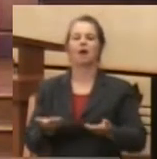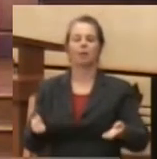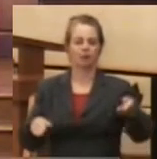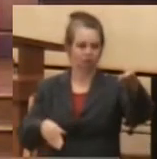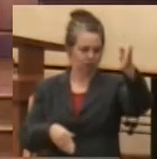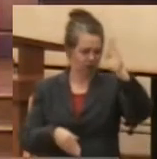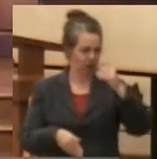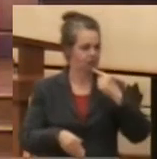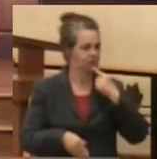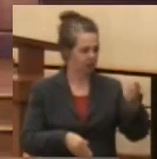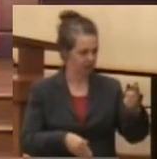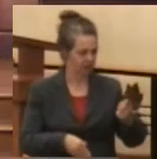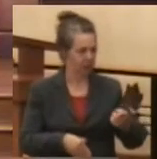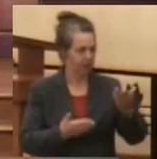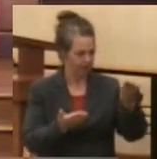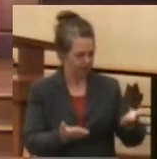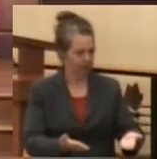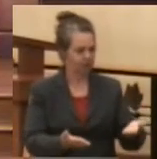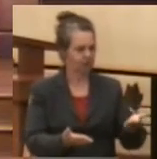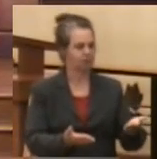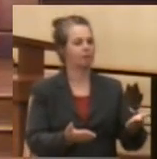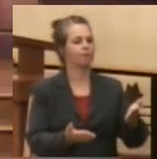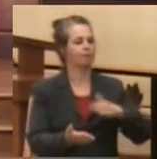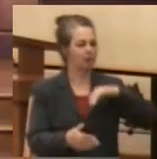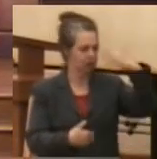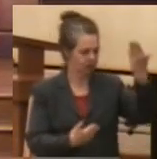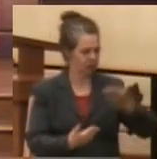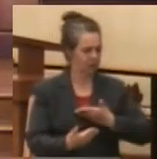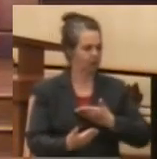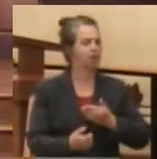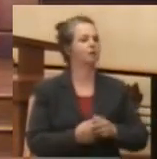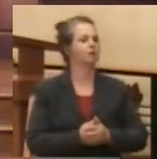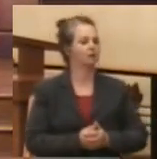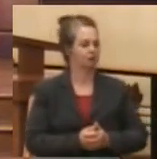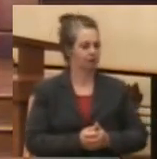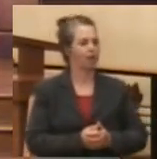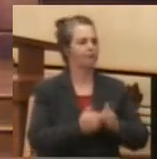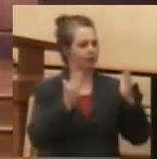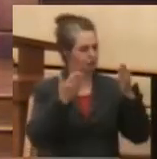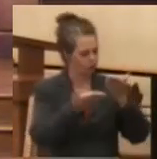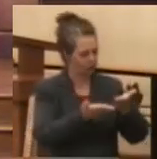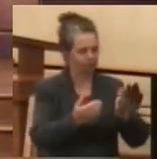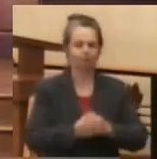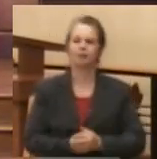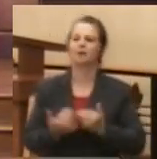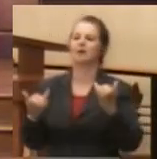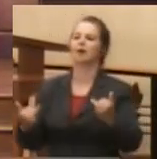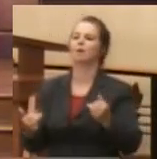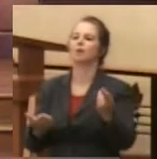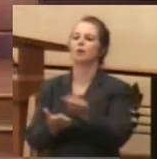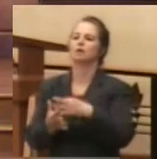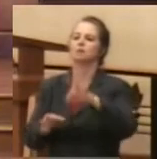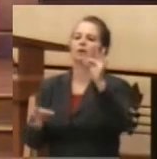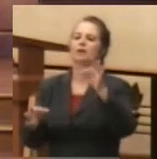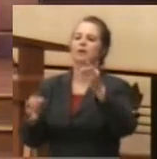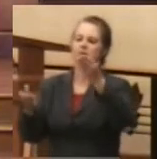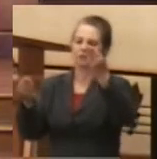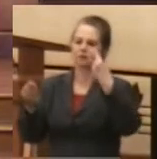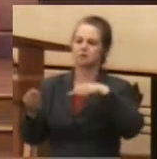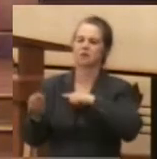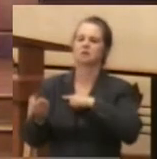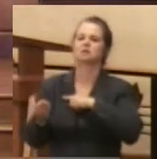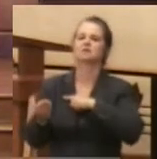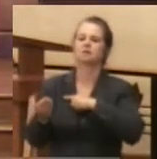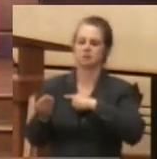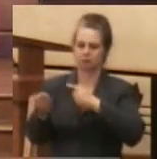well pleased. Listen to him. And the Holy Spirit now gives us ears to listen. I know that's difficult for us sometimes to